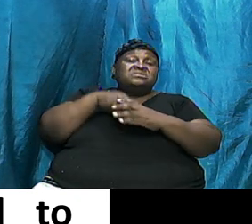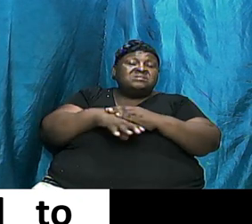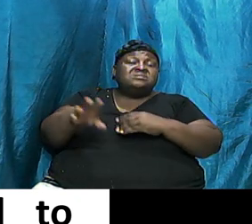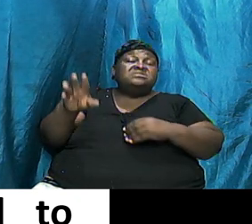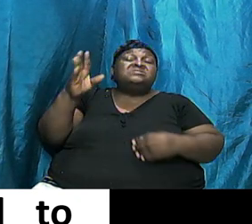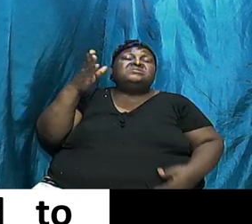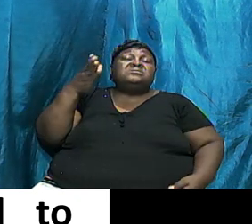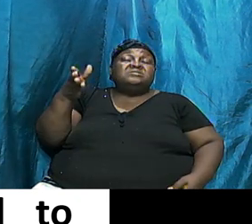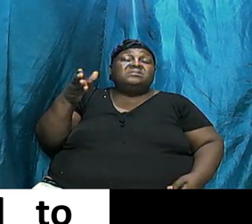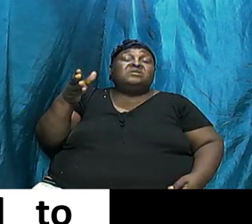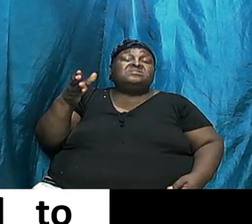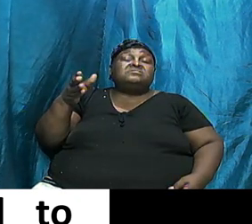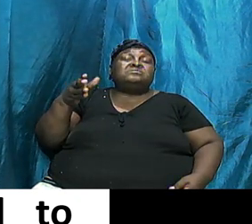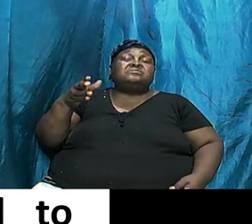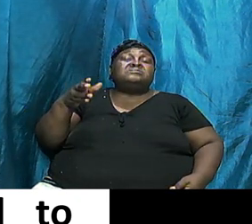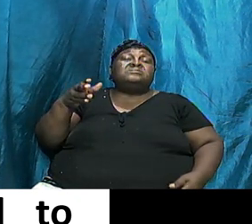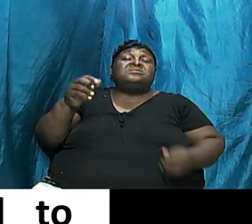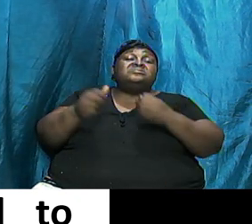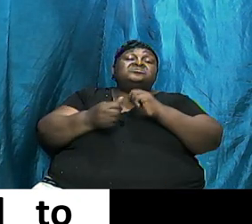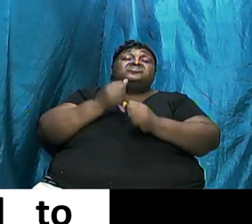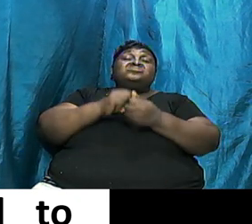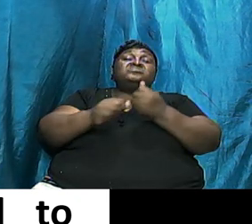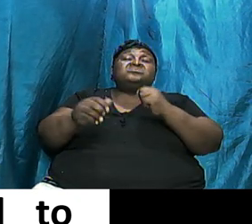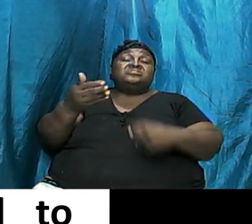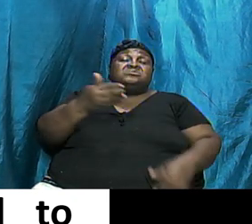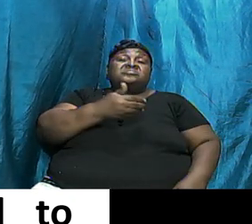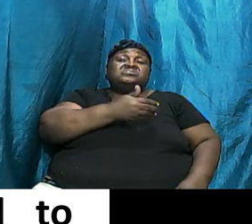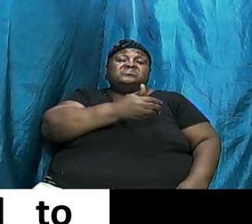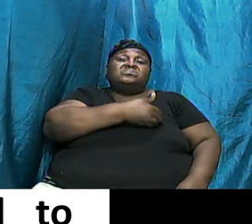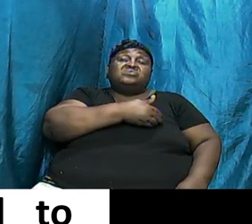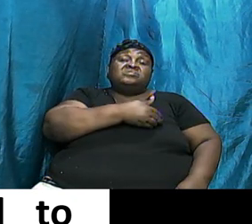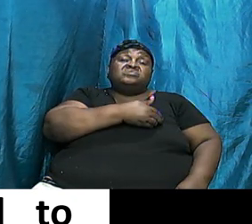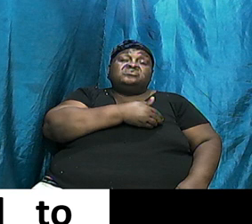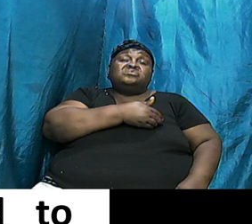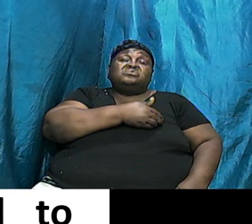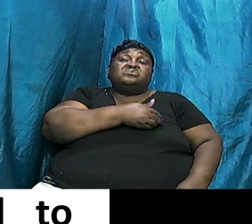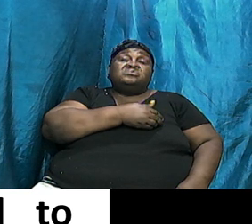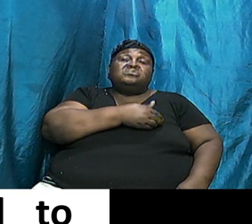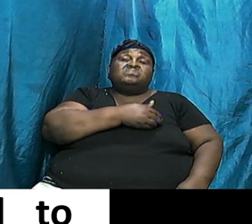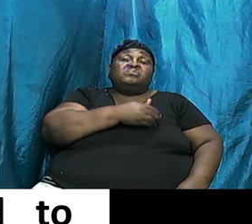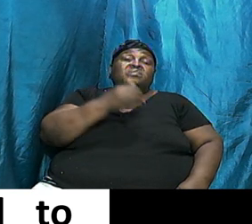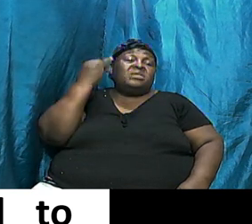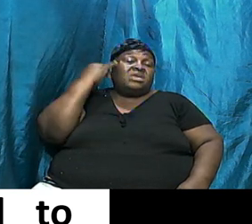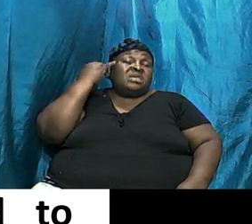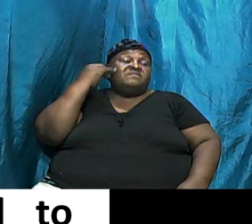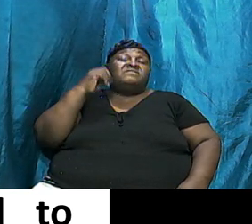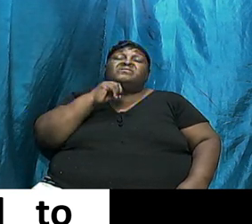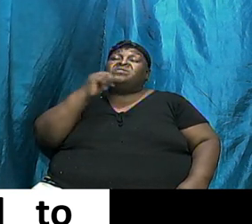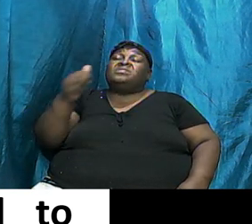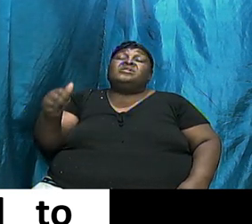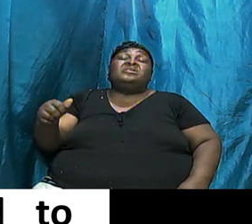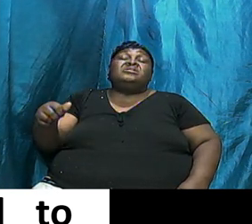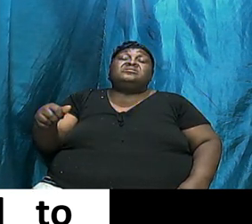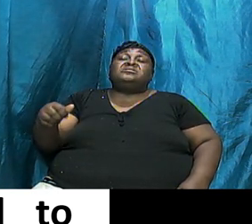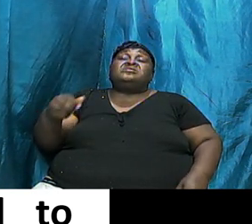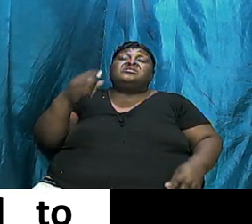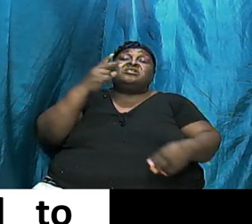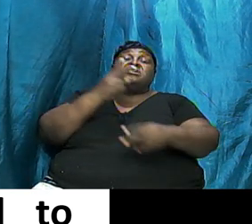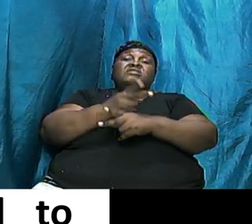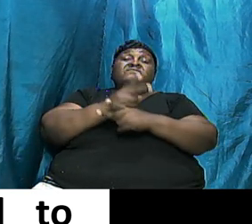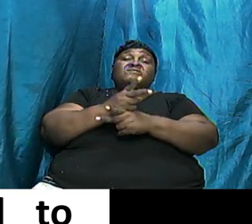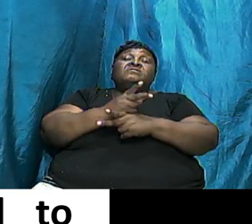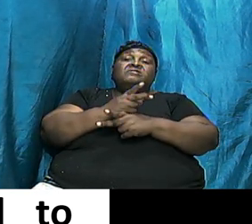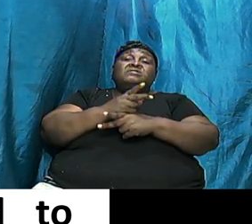And It Is Somehow The Norm If We Are Not Careful If We Don't Guard Our Minds That The